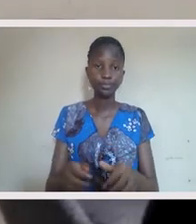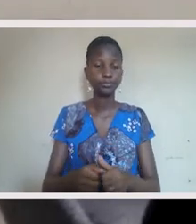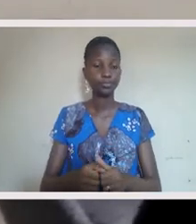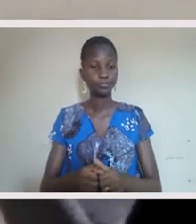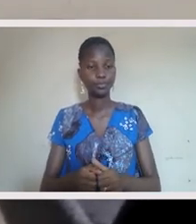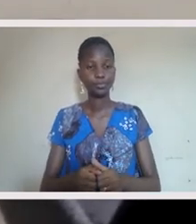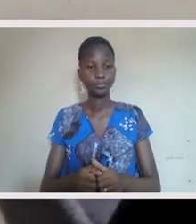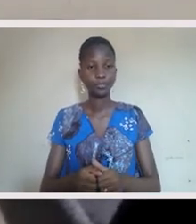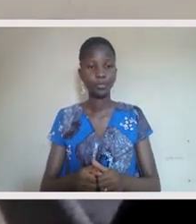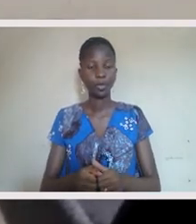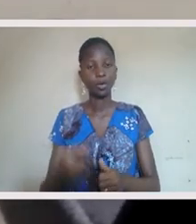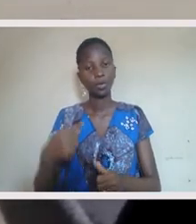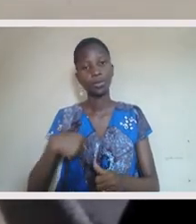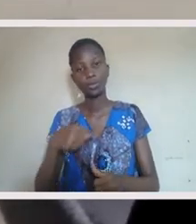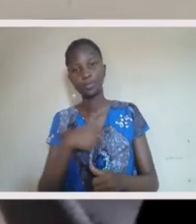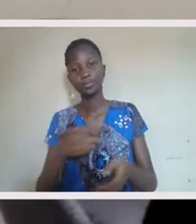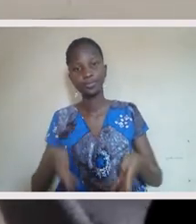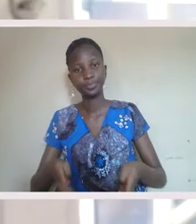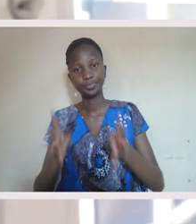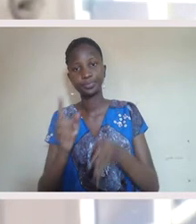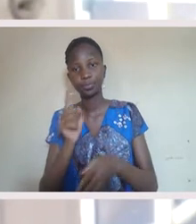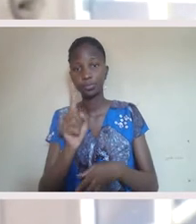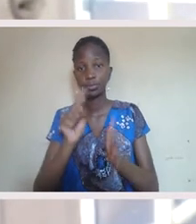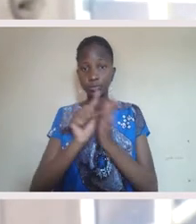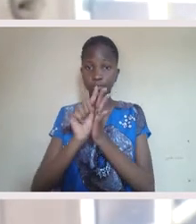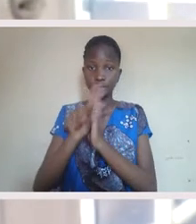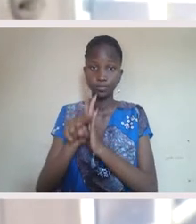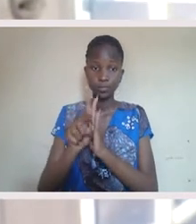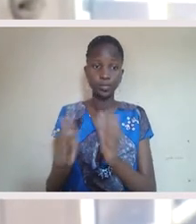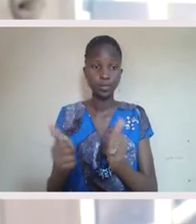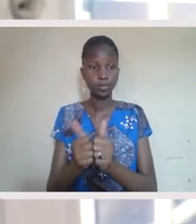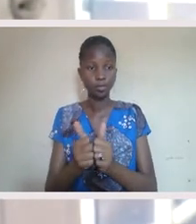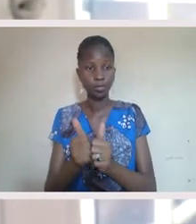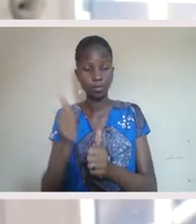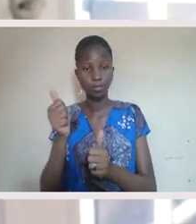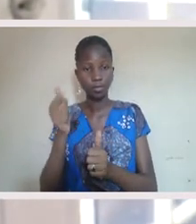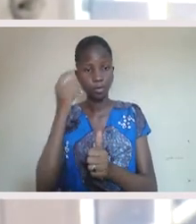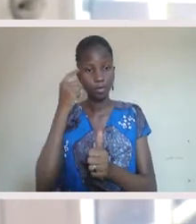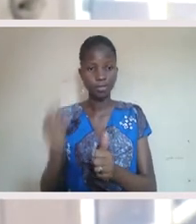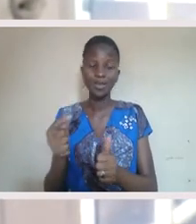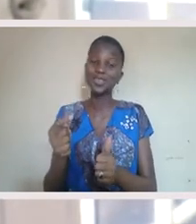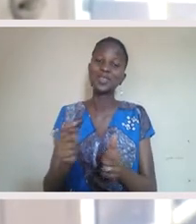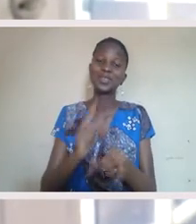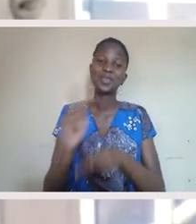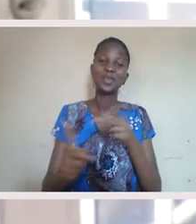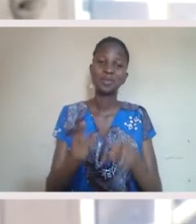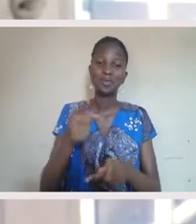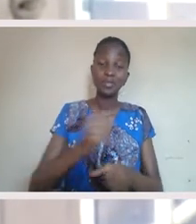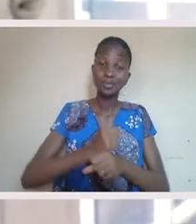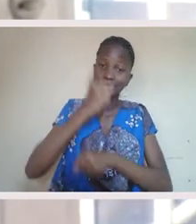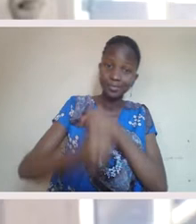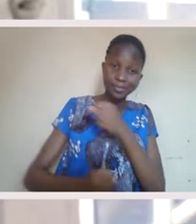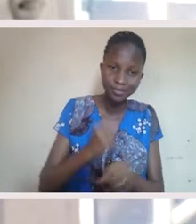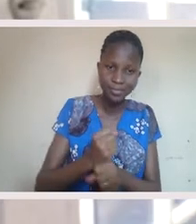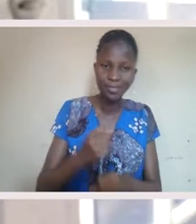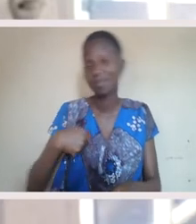You can also type it in the chat. Yes. And let's allow a minute for the processors who are going to struggle with, should I come off of mute? Should